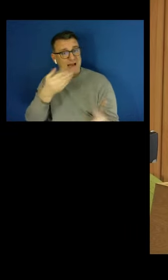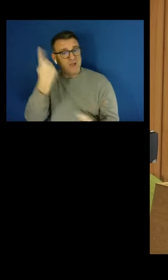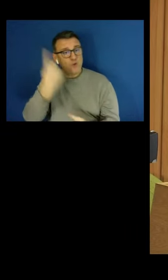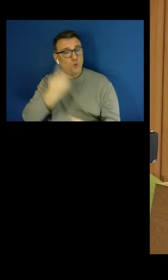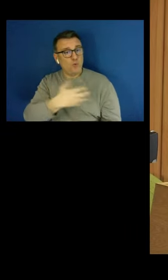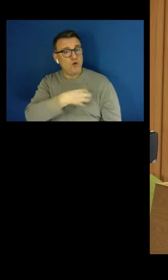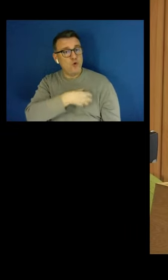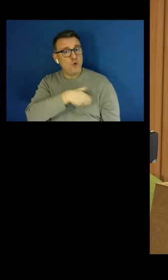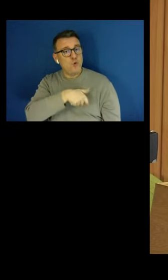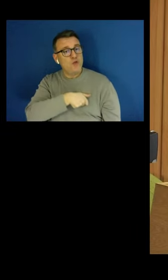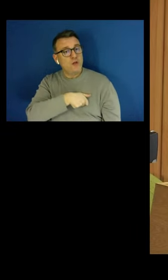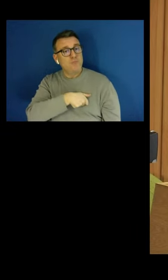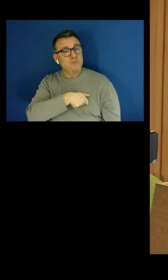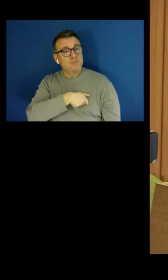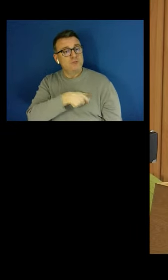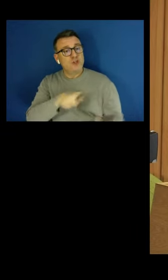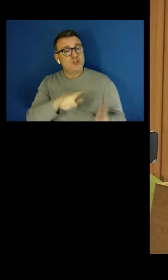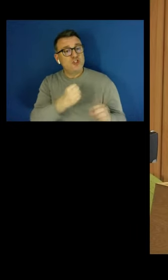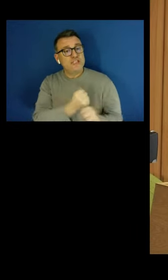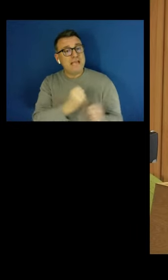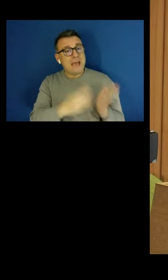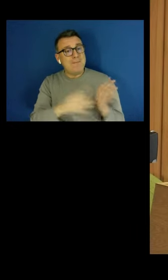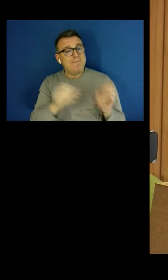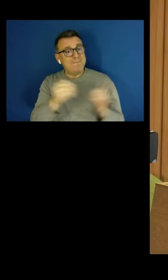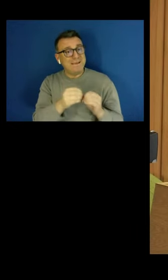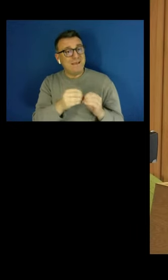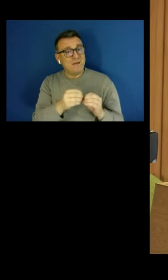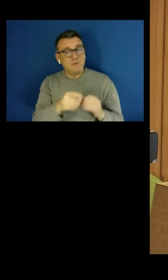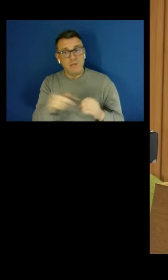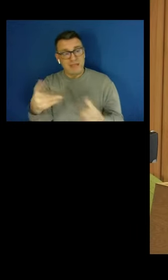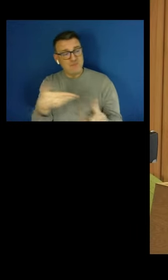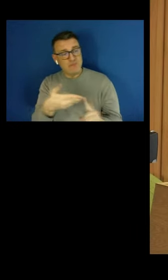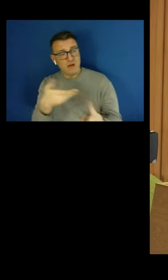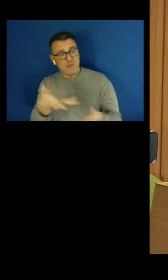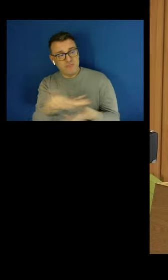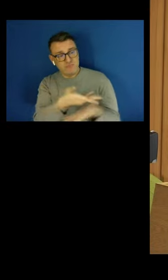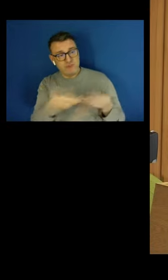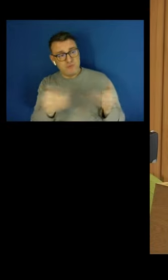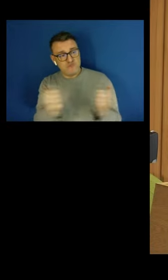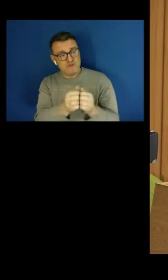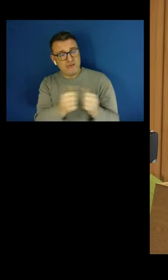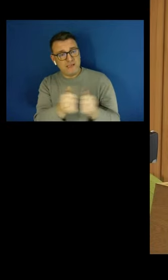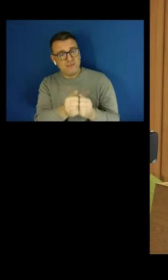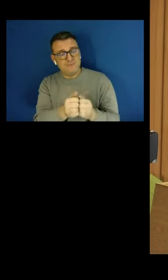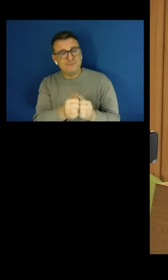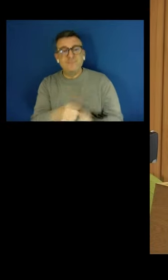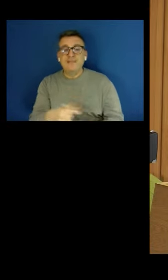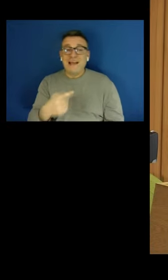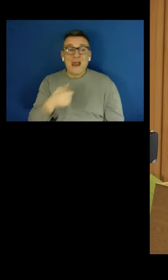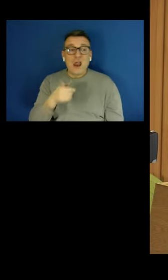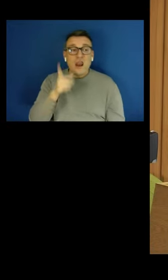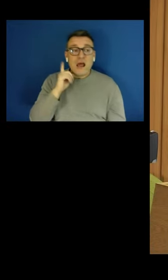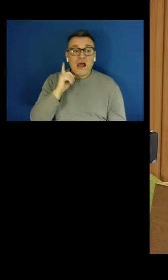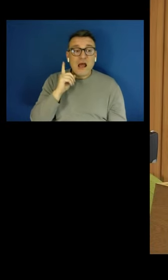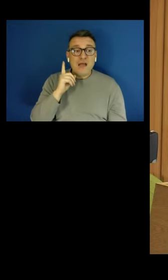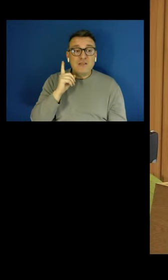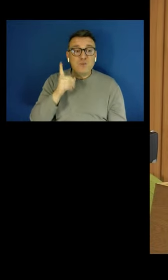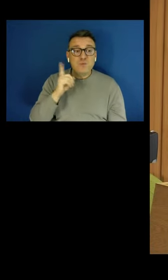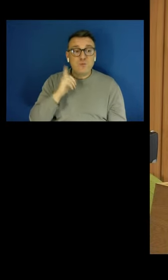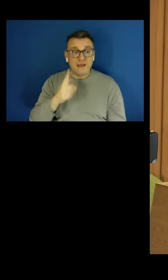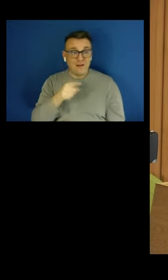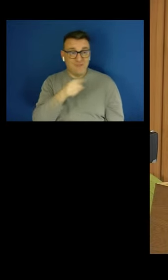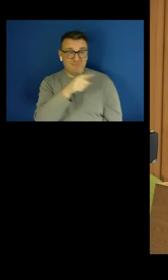And I was speaking to the GMB last week. They tell me that very large numbers of Uber drivers are now joining